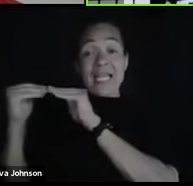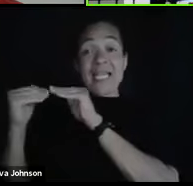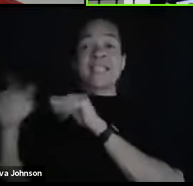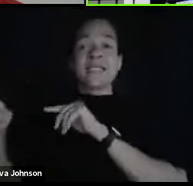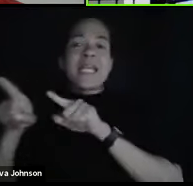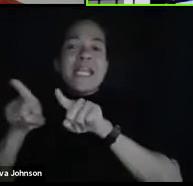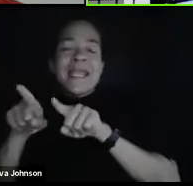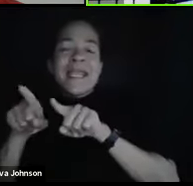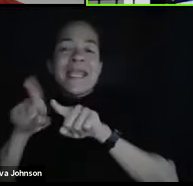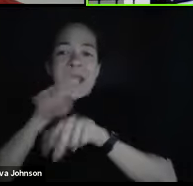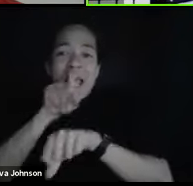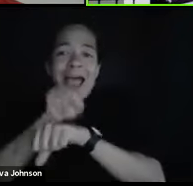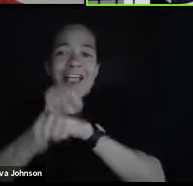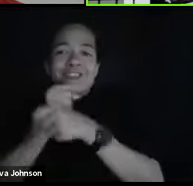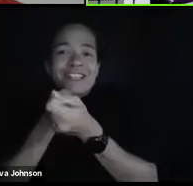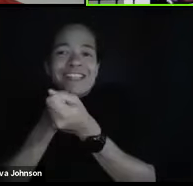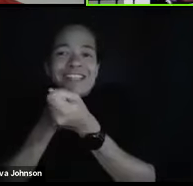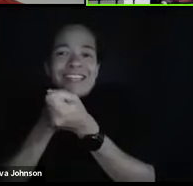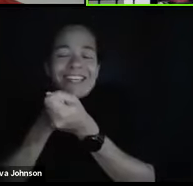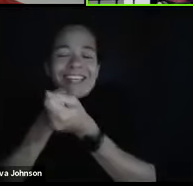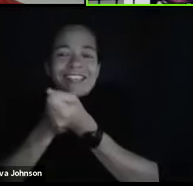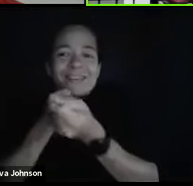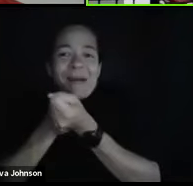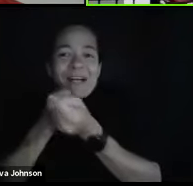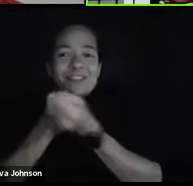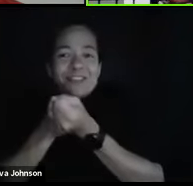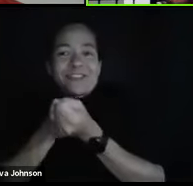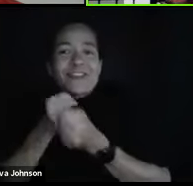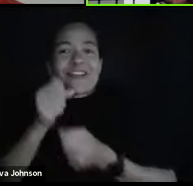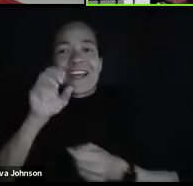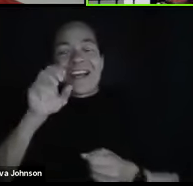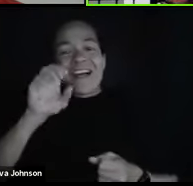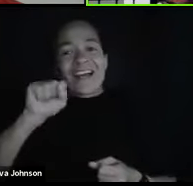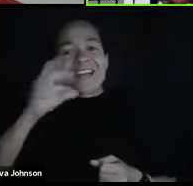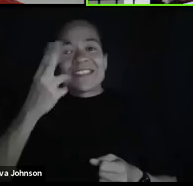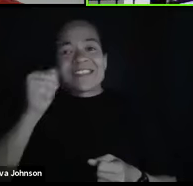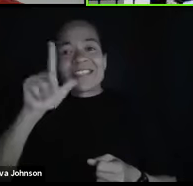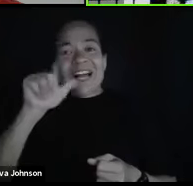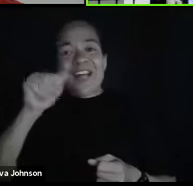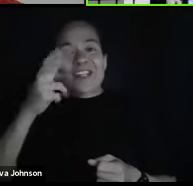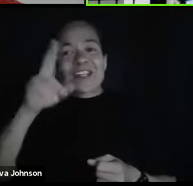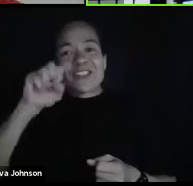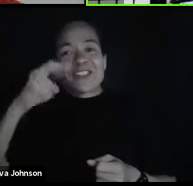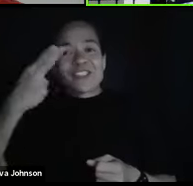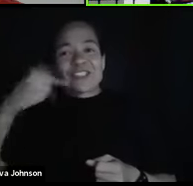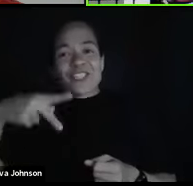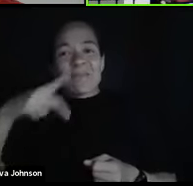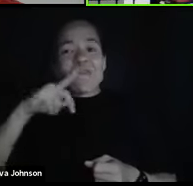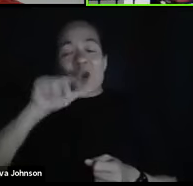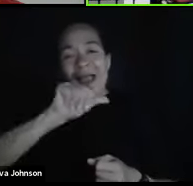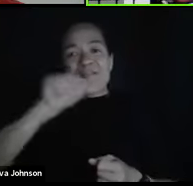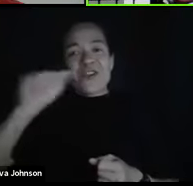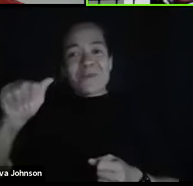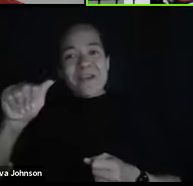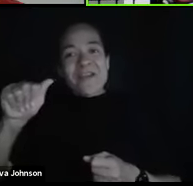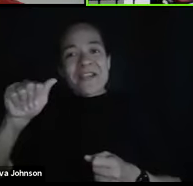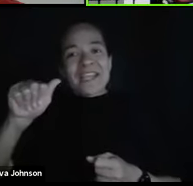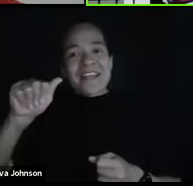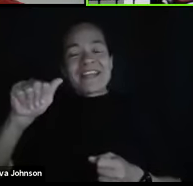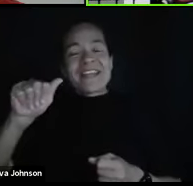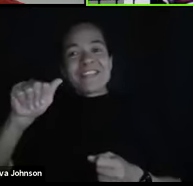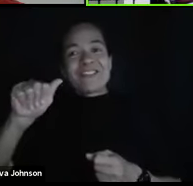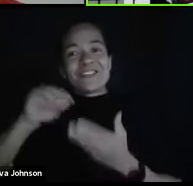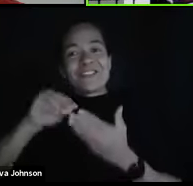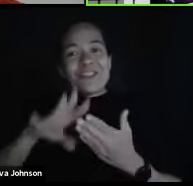a scholarship for African American students, actually, the NIFLI scholarship